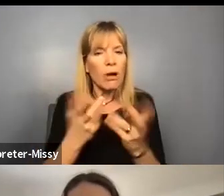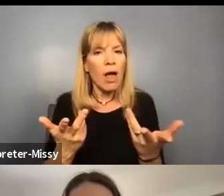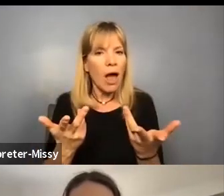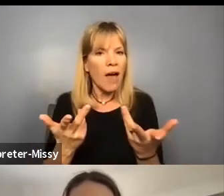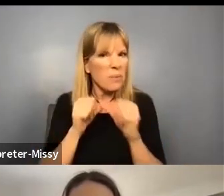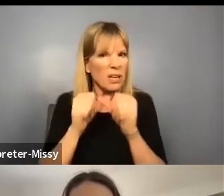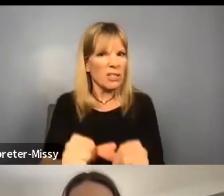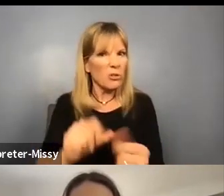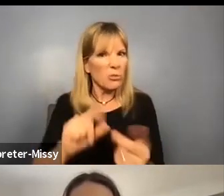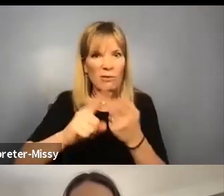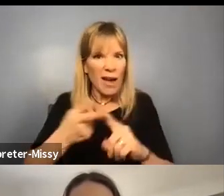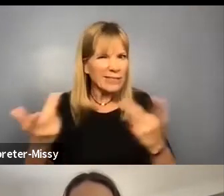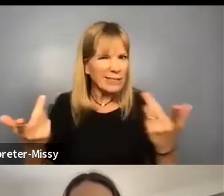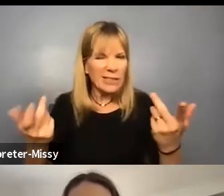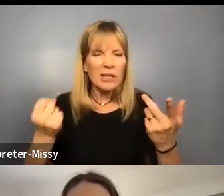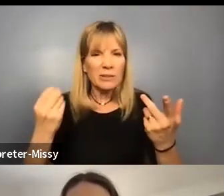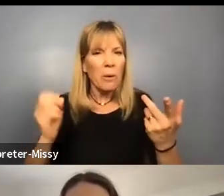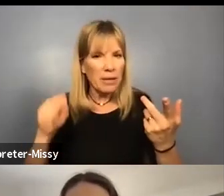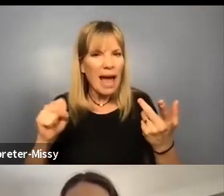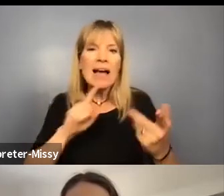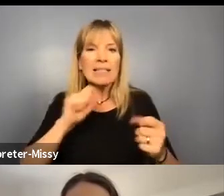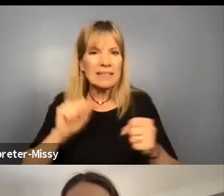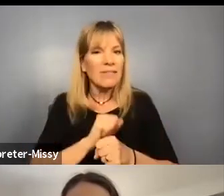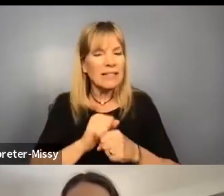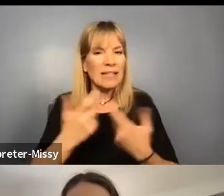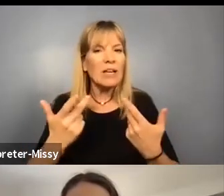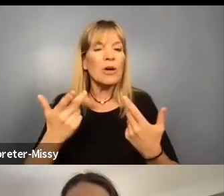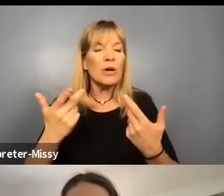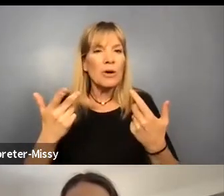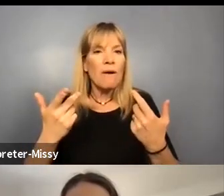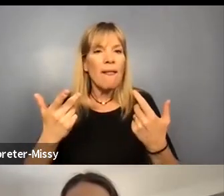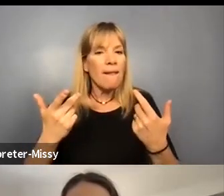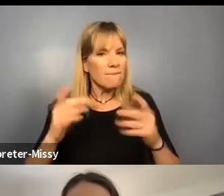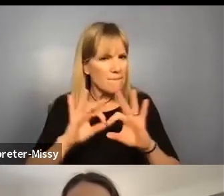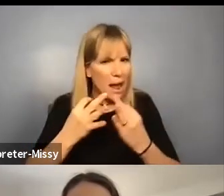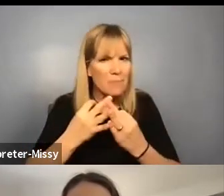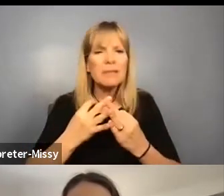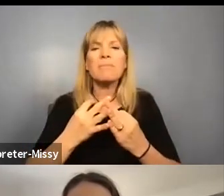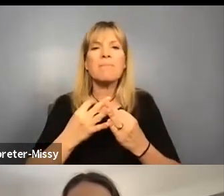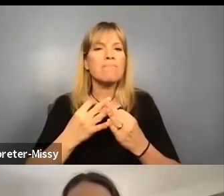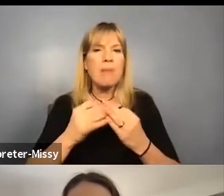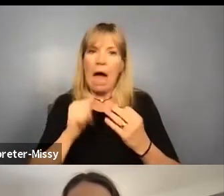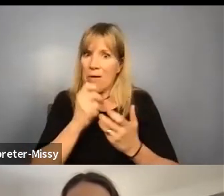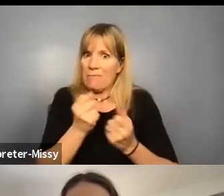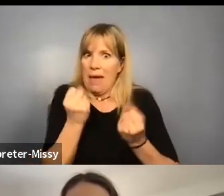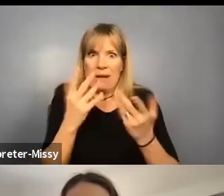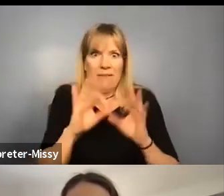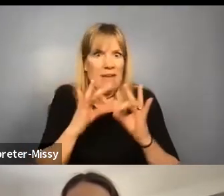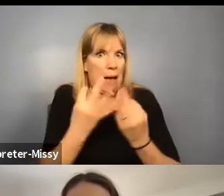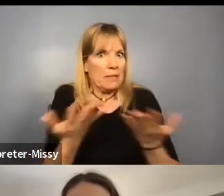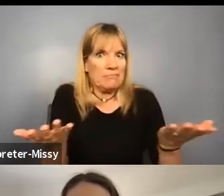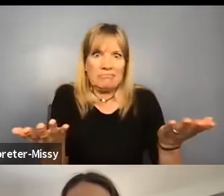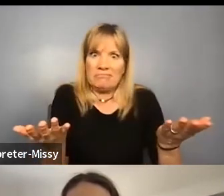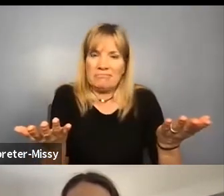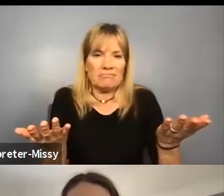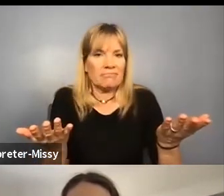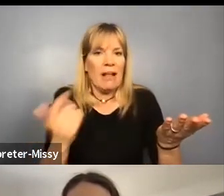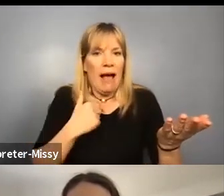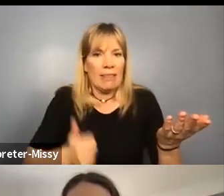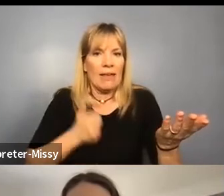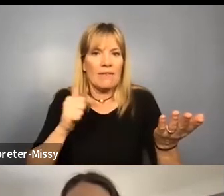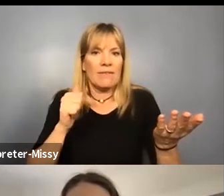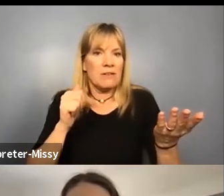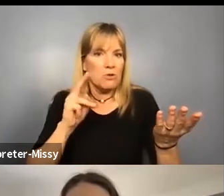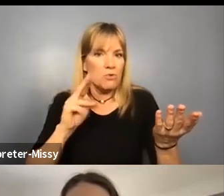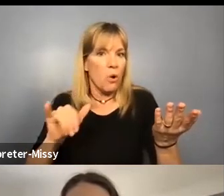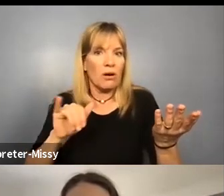friends. So yeah, definitely, you know, family. I don't have much family to speak of. You know, I live in New York alone,